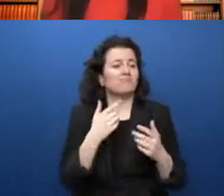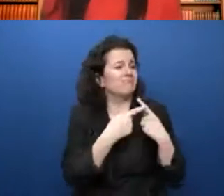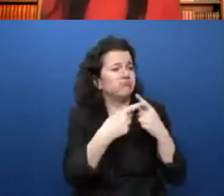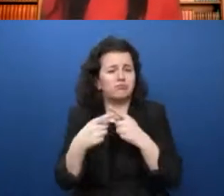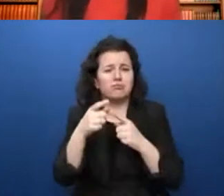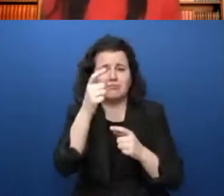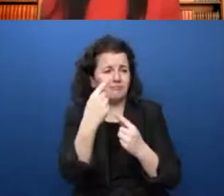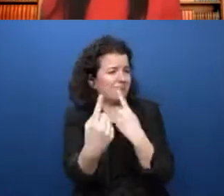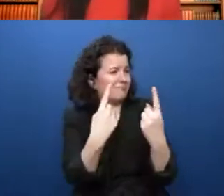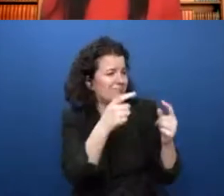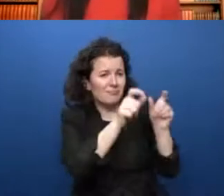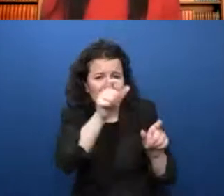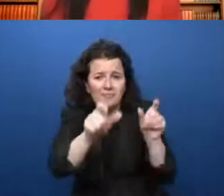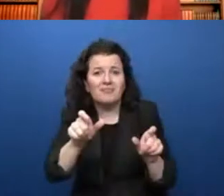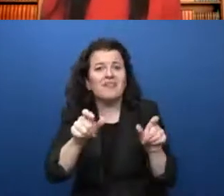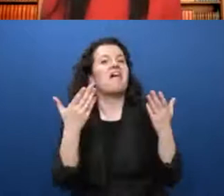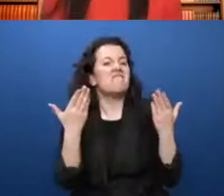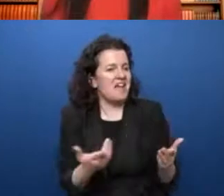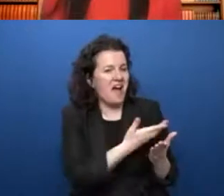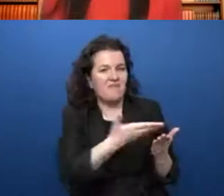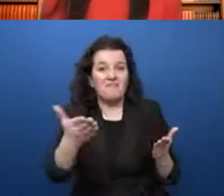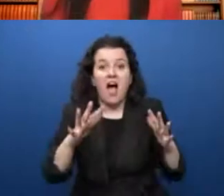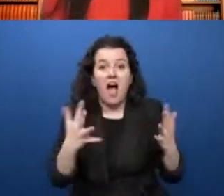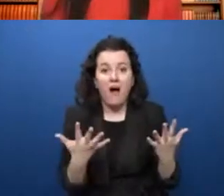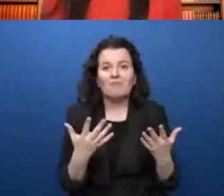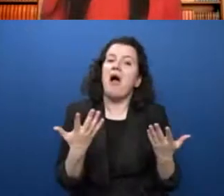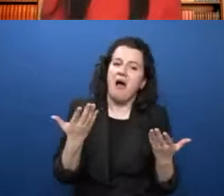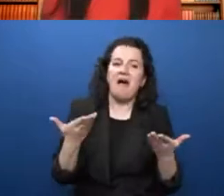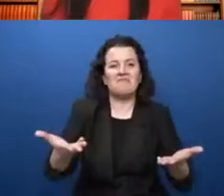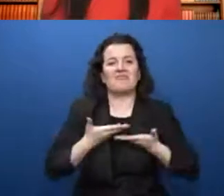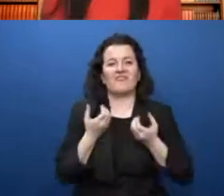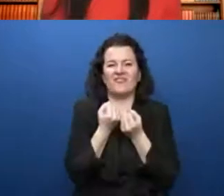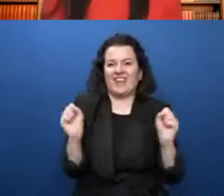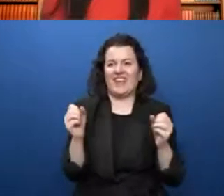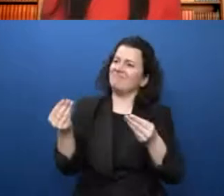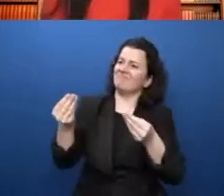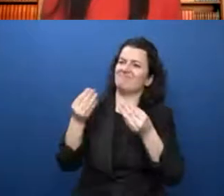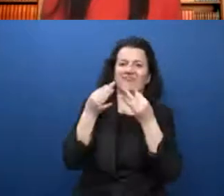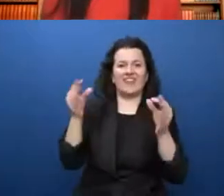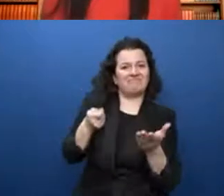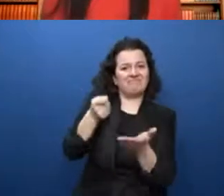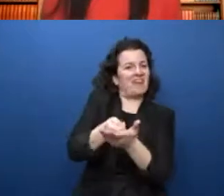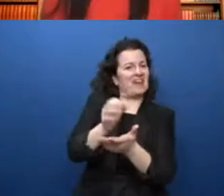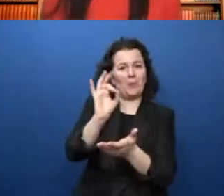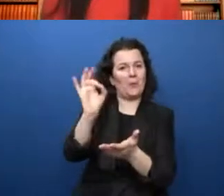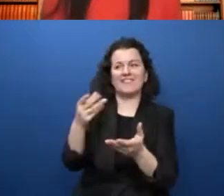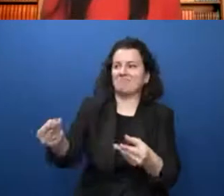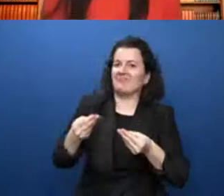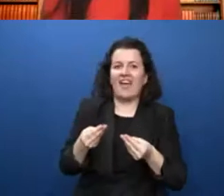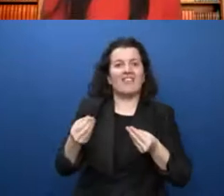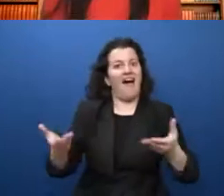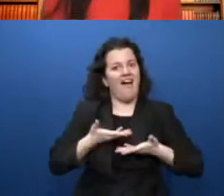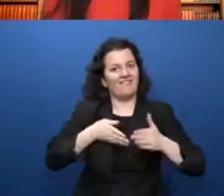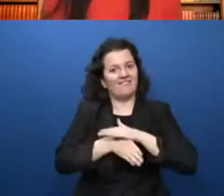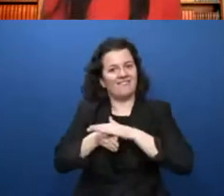tools free of cost. And then I had one final point I wanted to make. When we talk about the